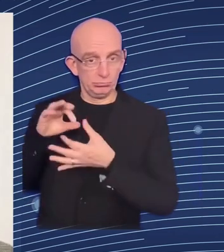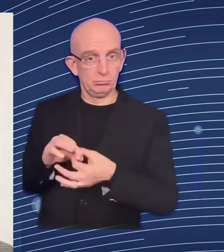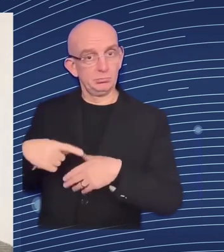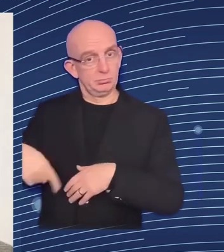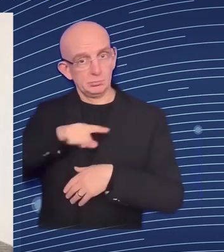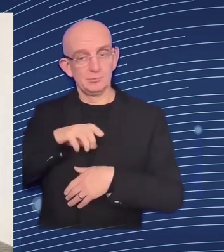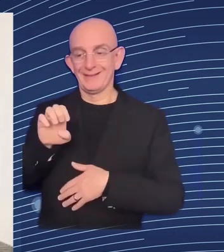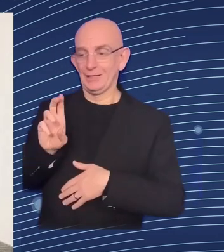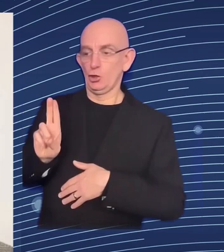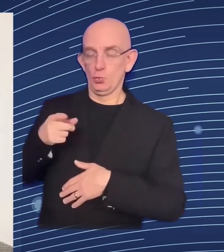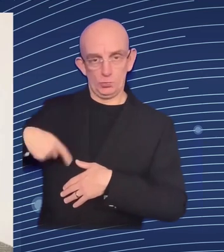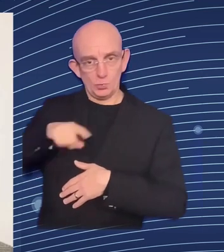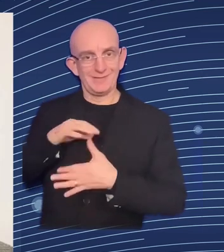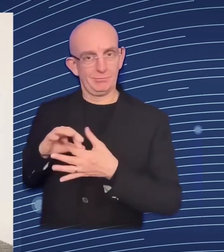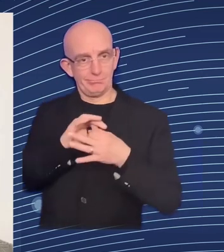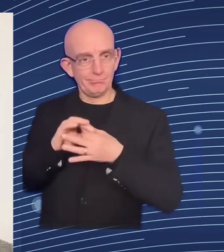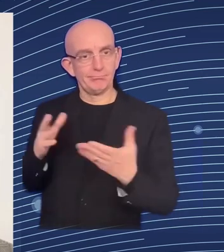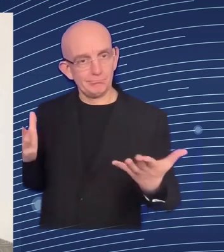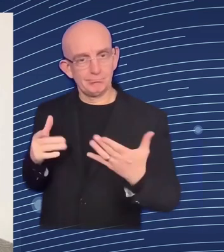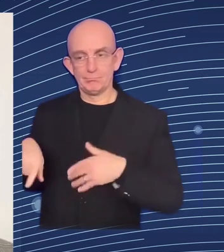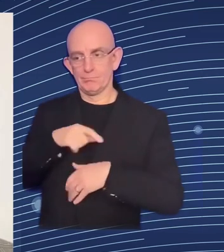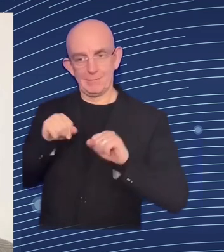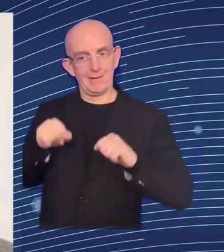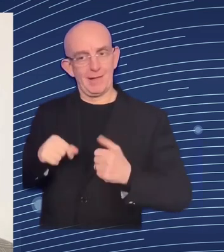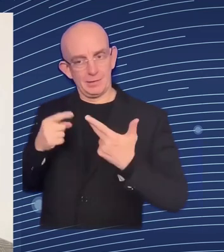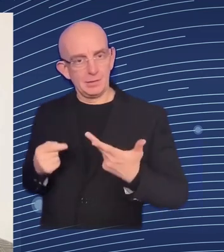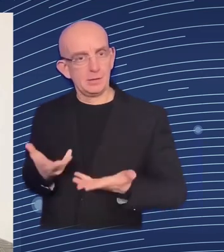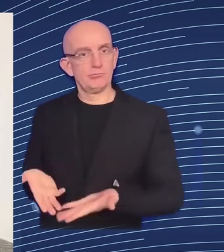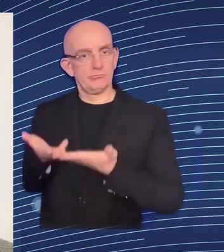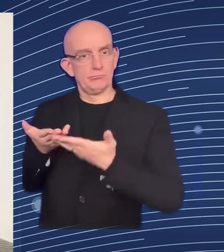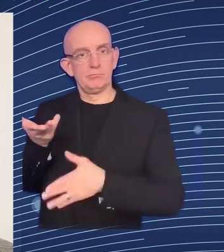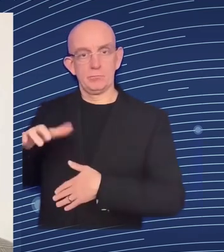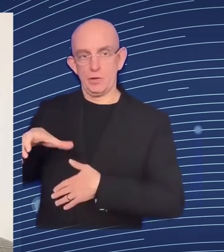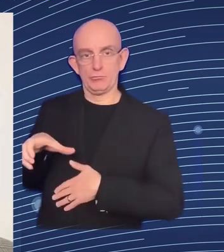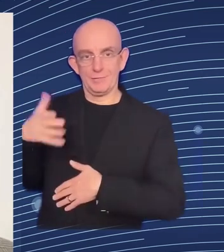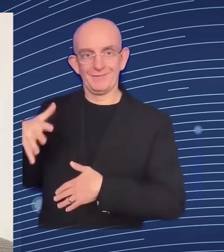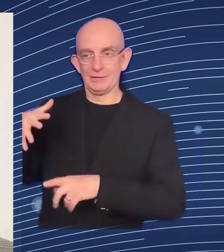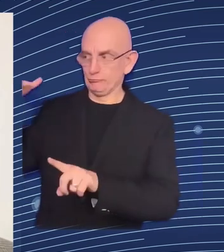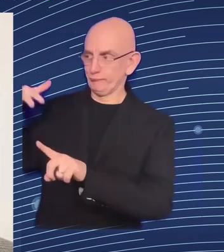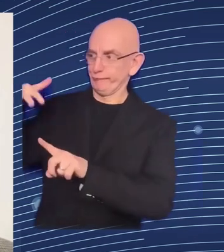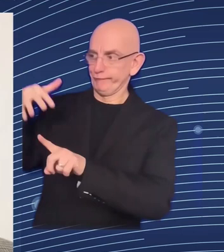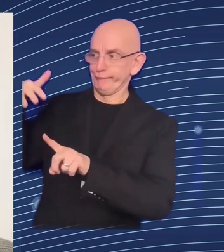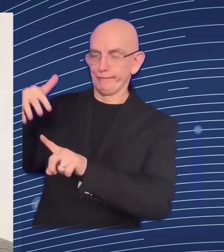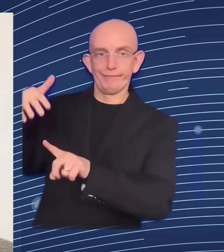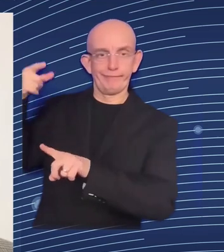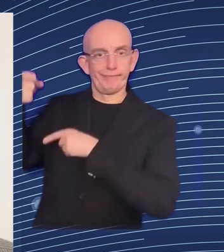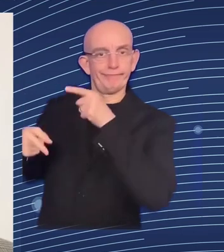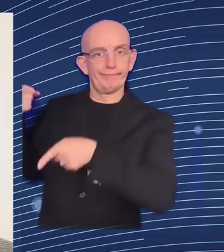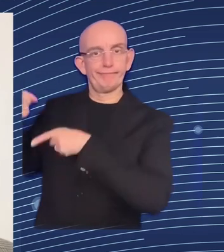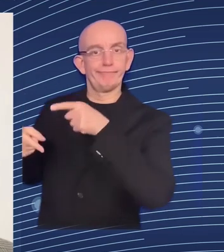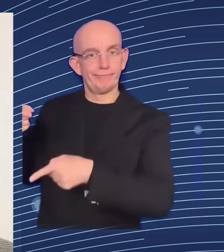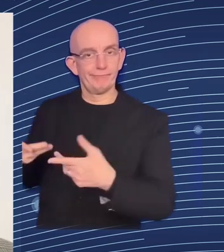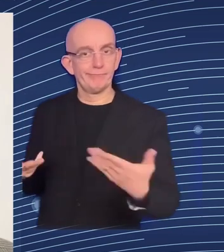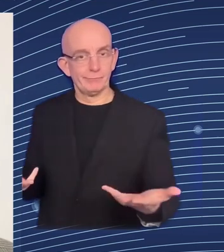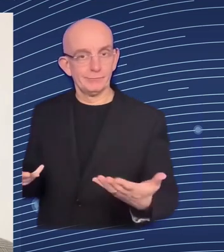which has been attacked uh which has been aggressed and uh which is or at least